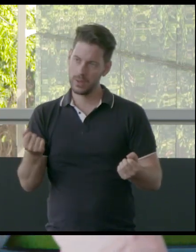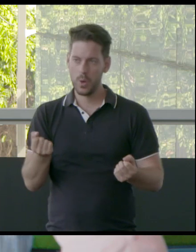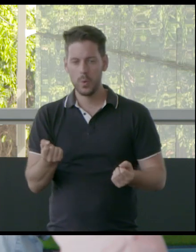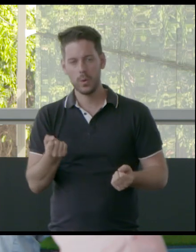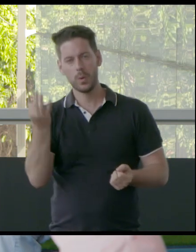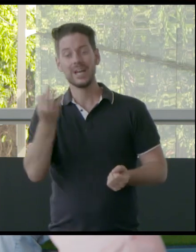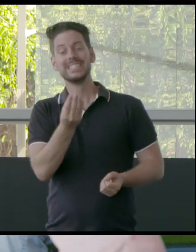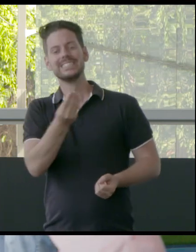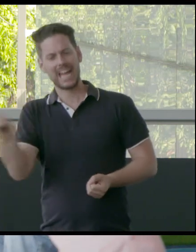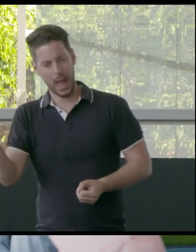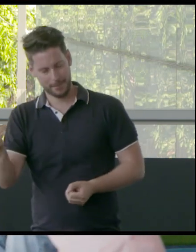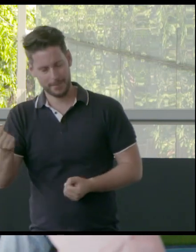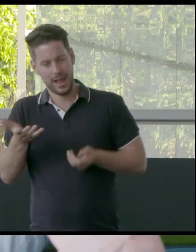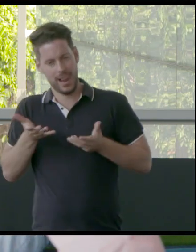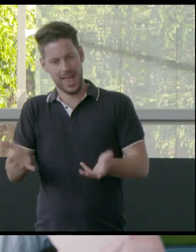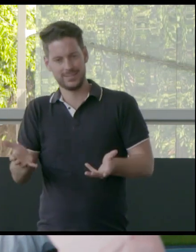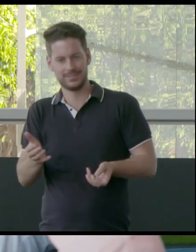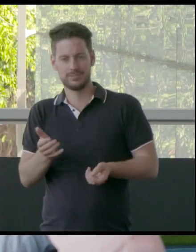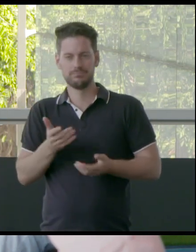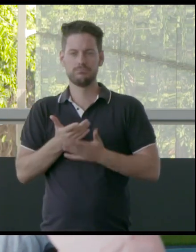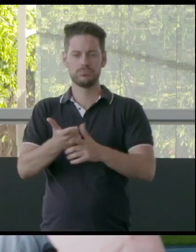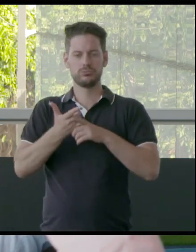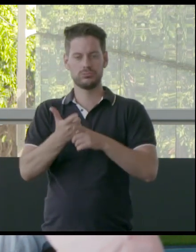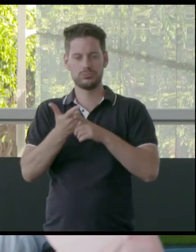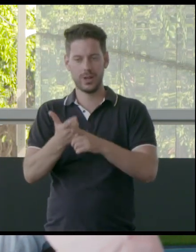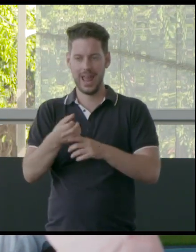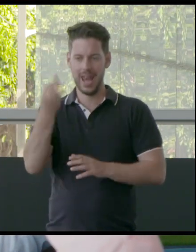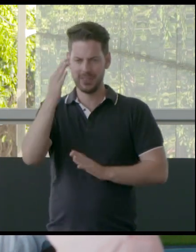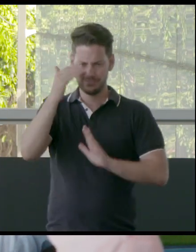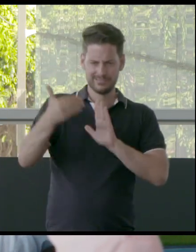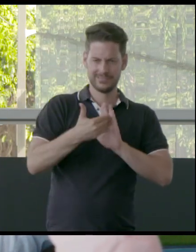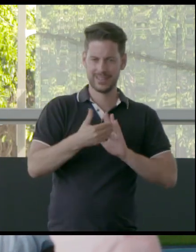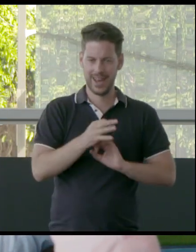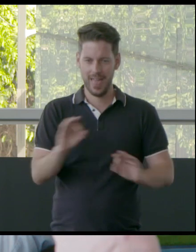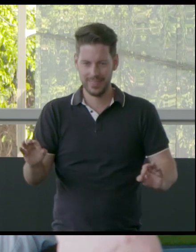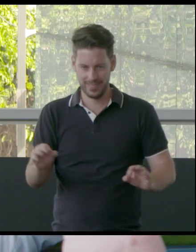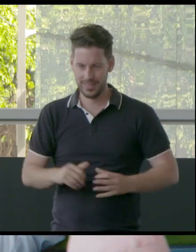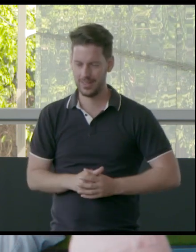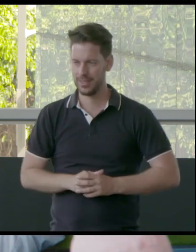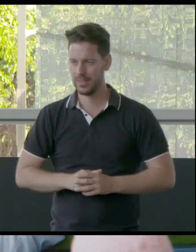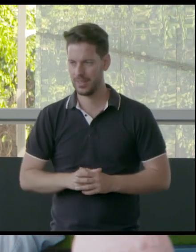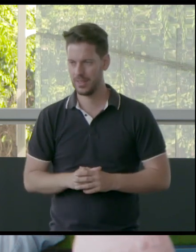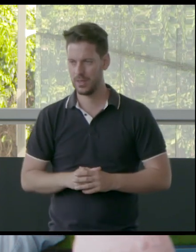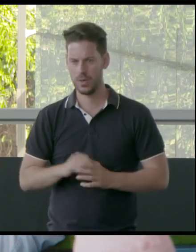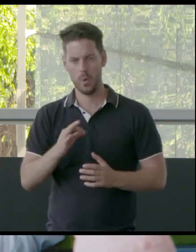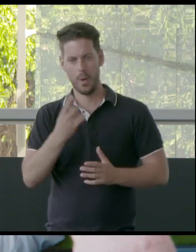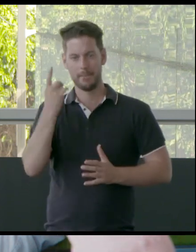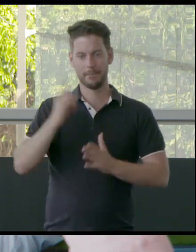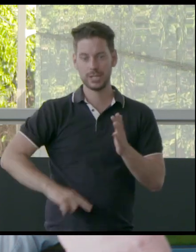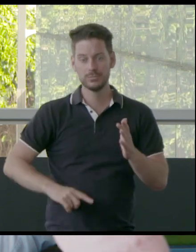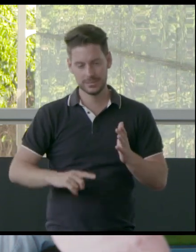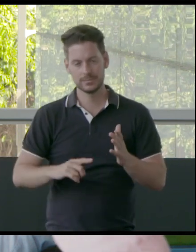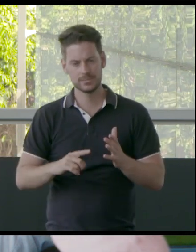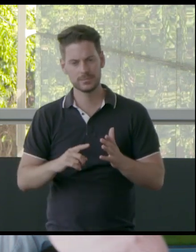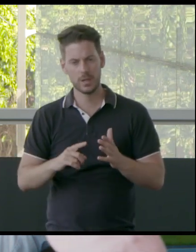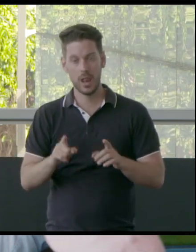some of us can speak freely without retribution or, you know, serious punishment in the way